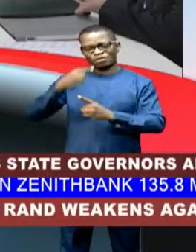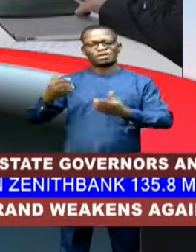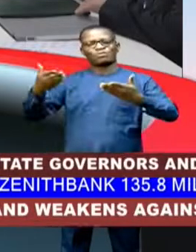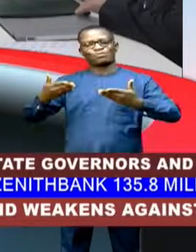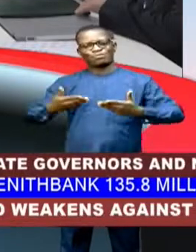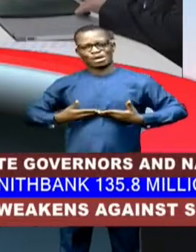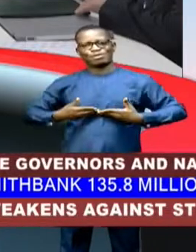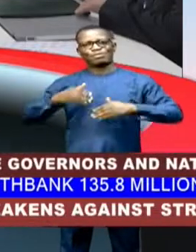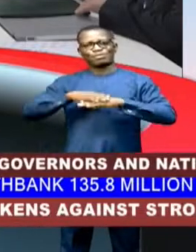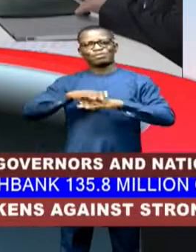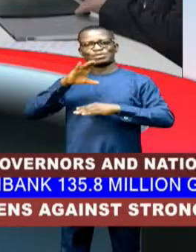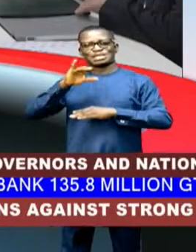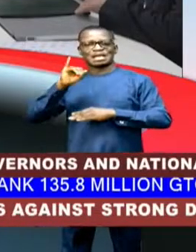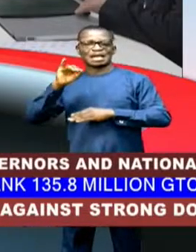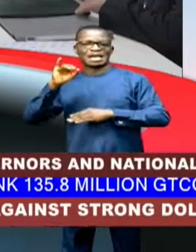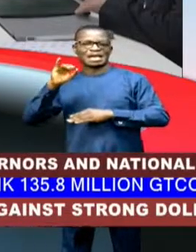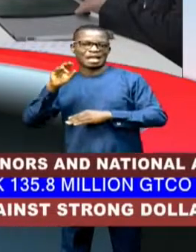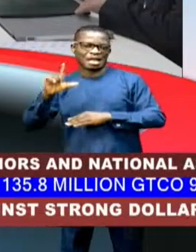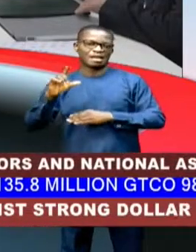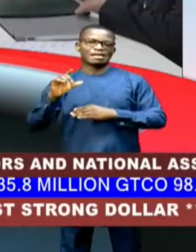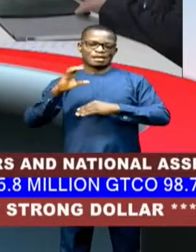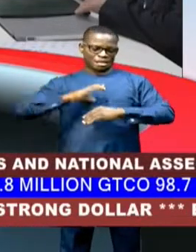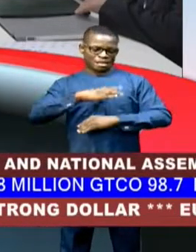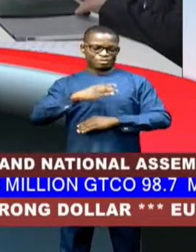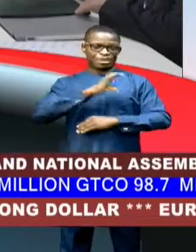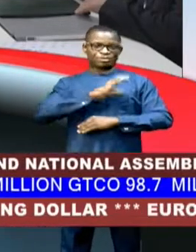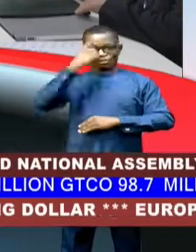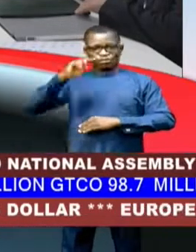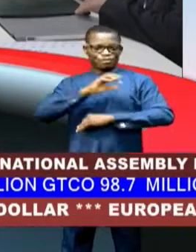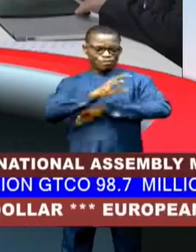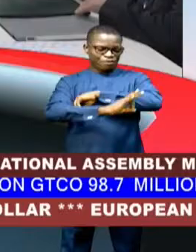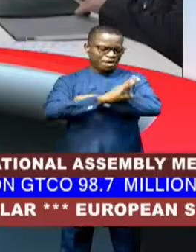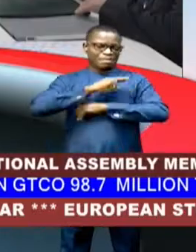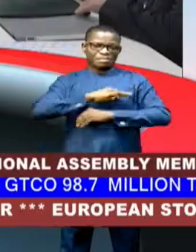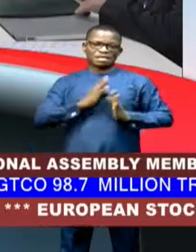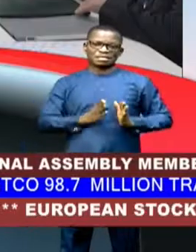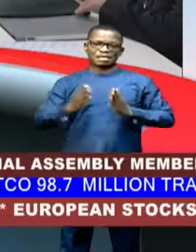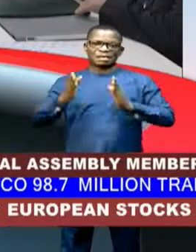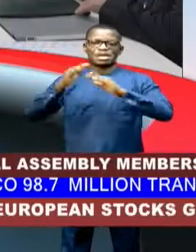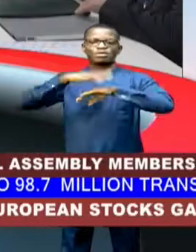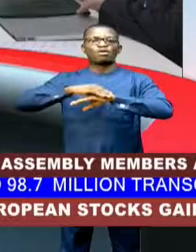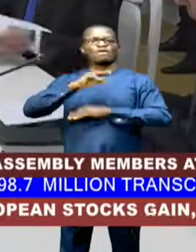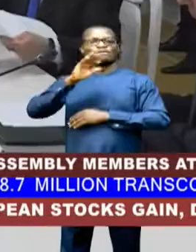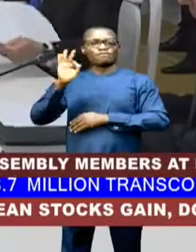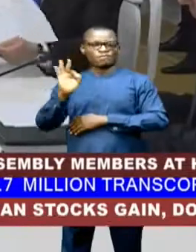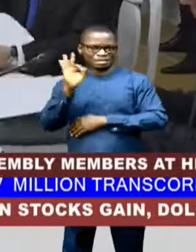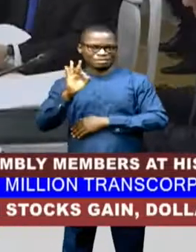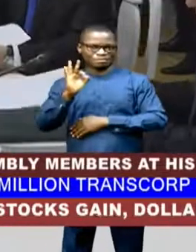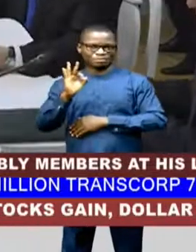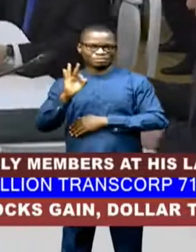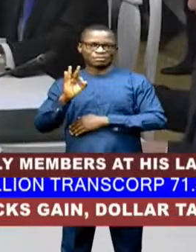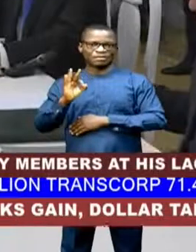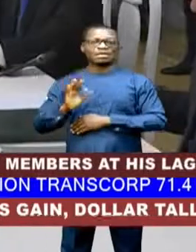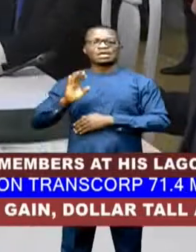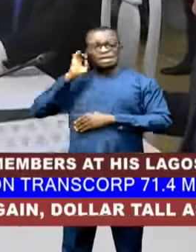the CIS Council for Foreign Ministers' members in Minsk on Friday. Lavrov arrived in